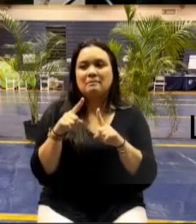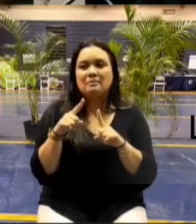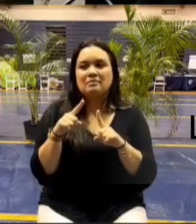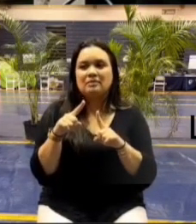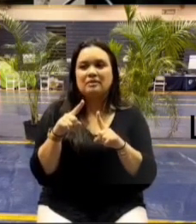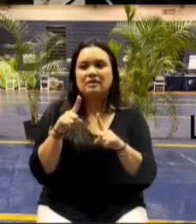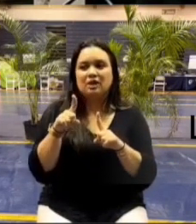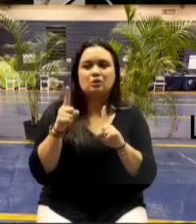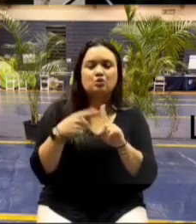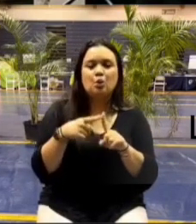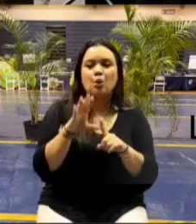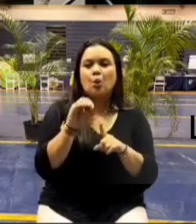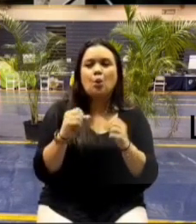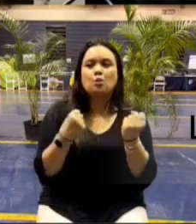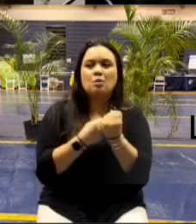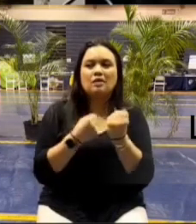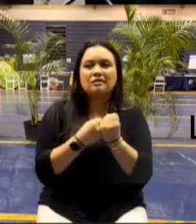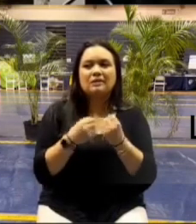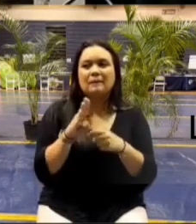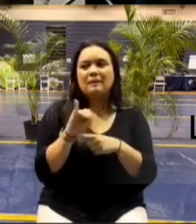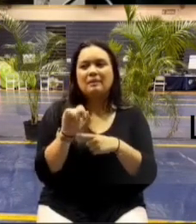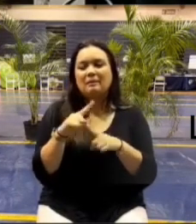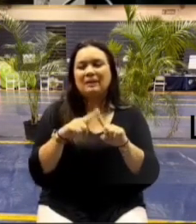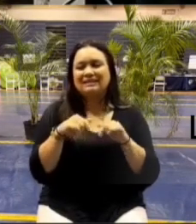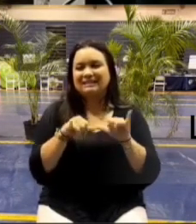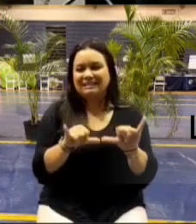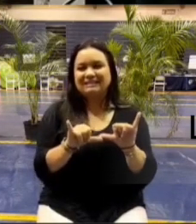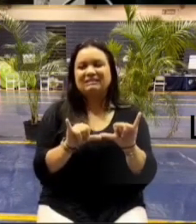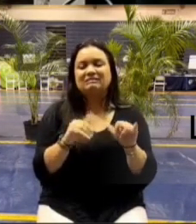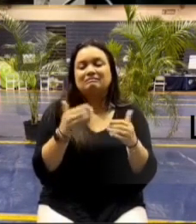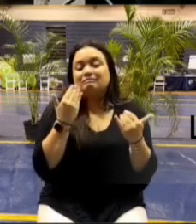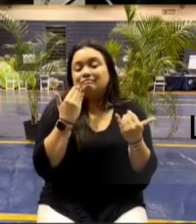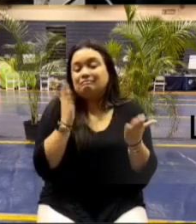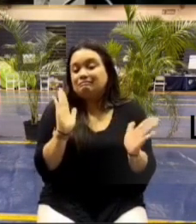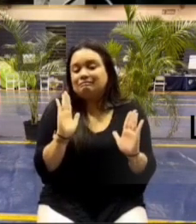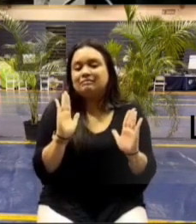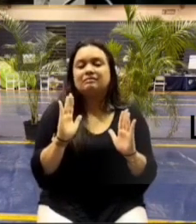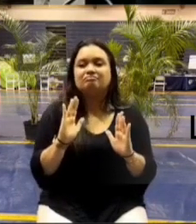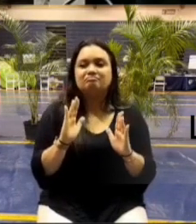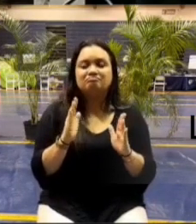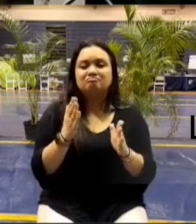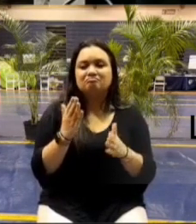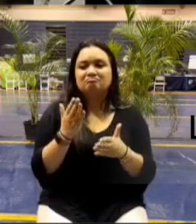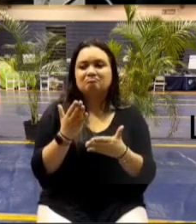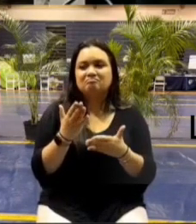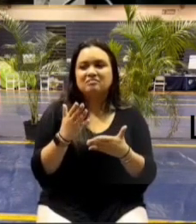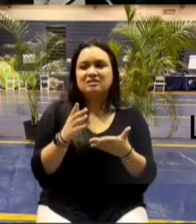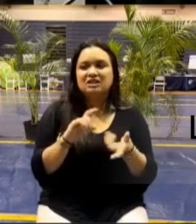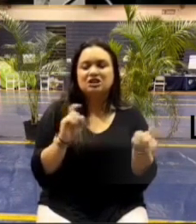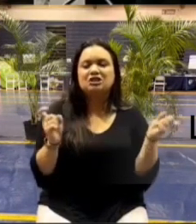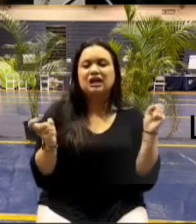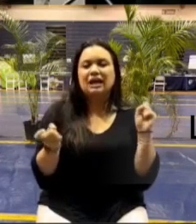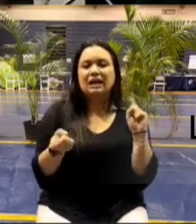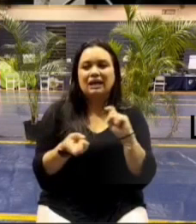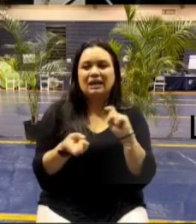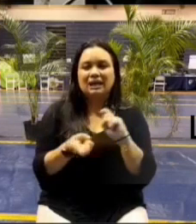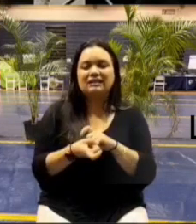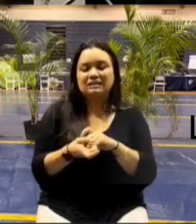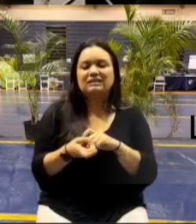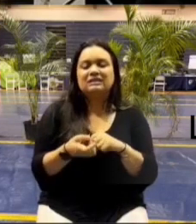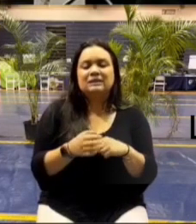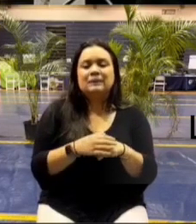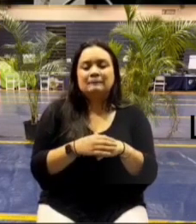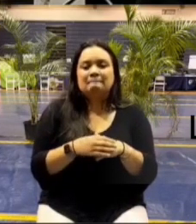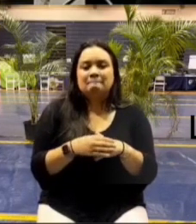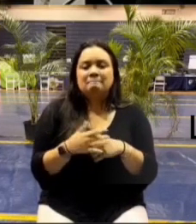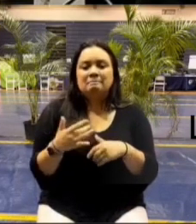you know and bills tend to morph they tend to change over time uh as it gets crossed over which is it's crossover now